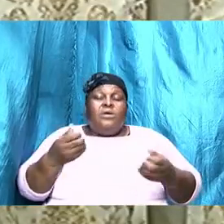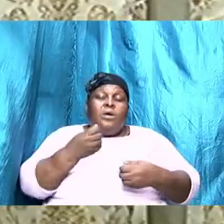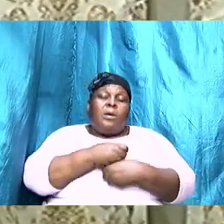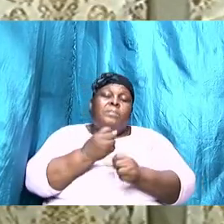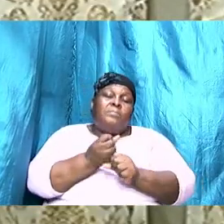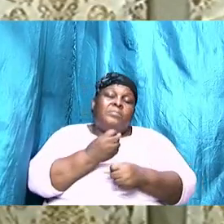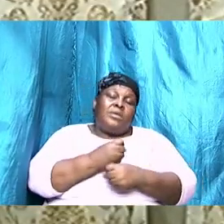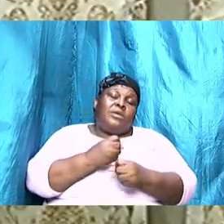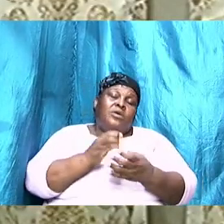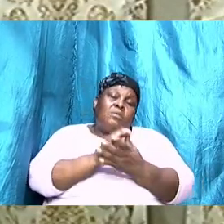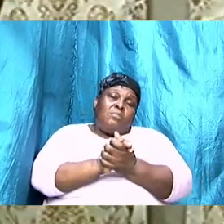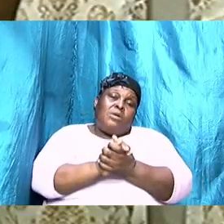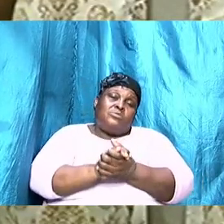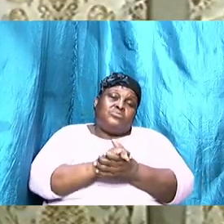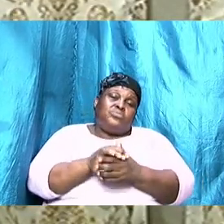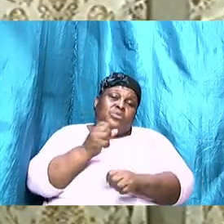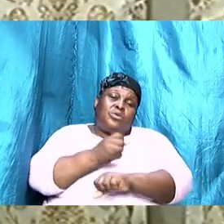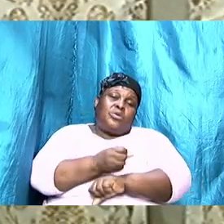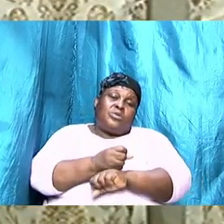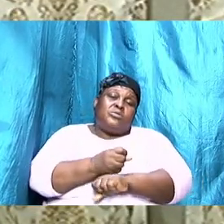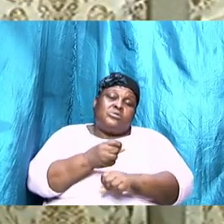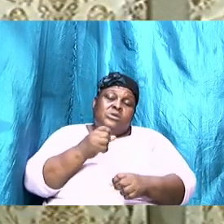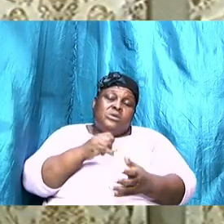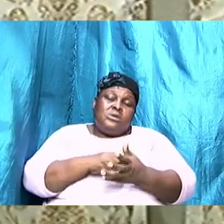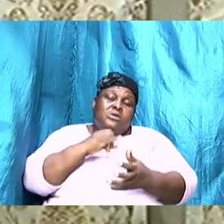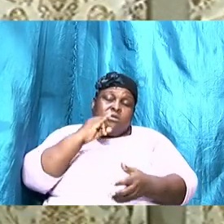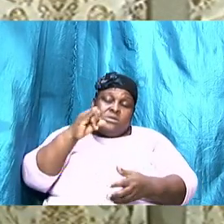thing happen it is about us